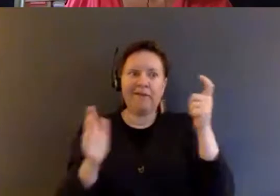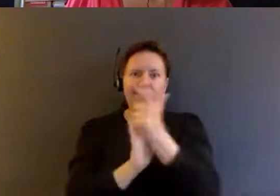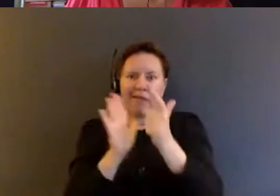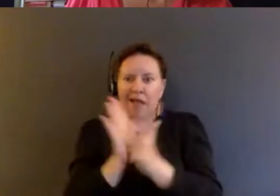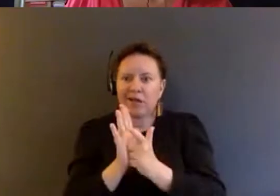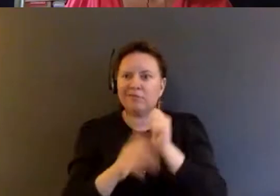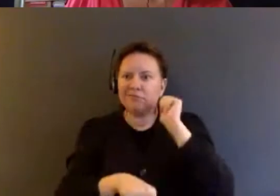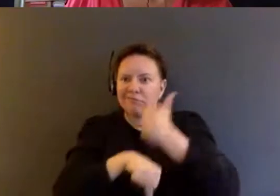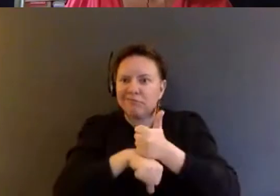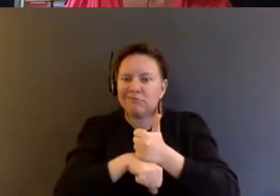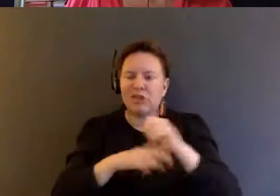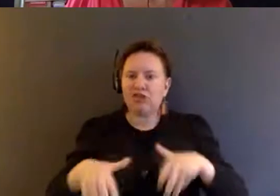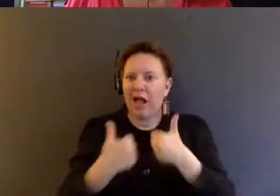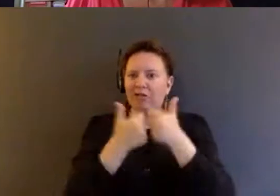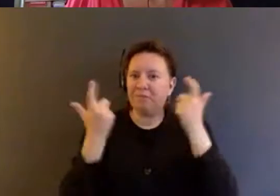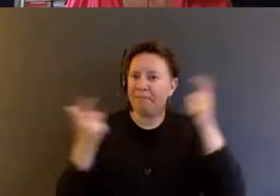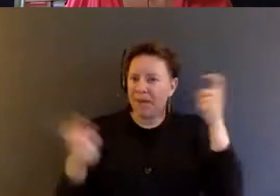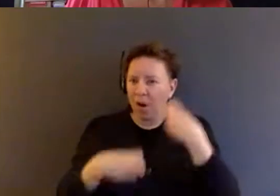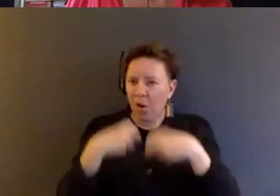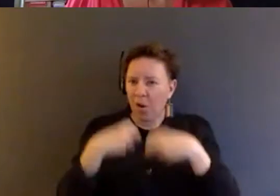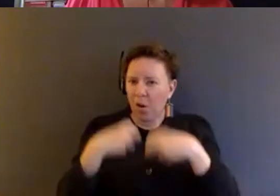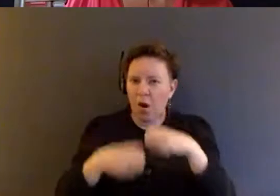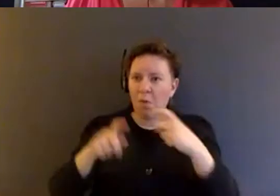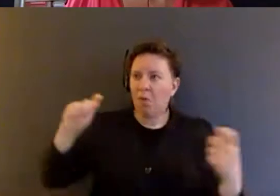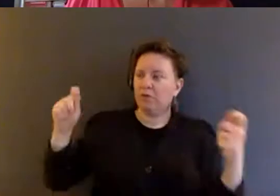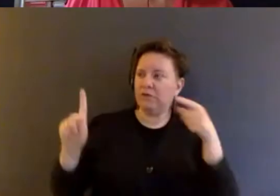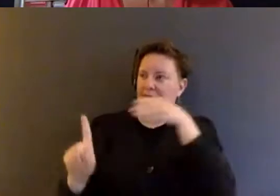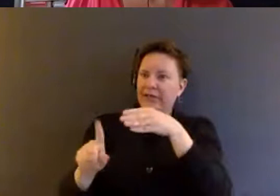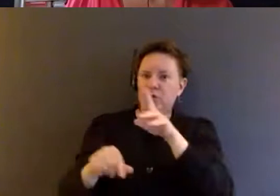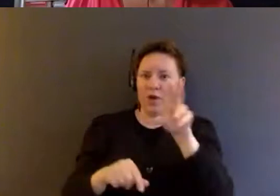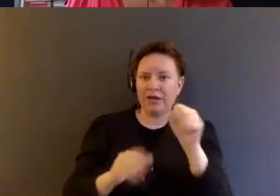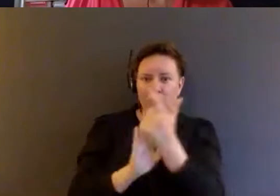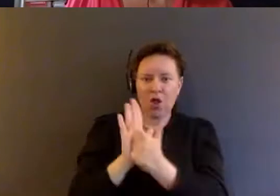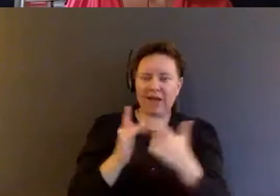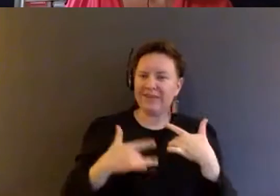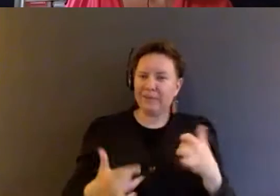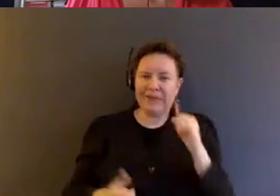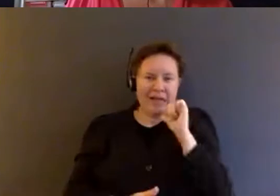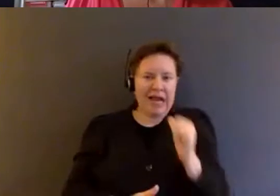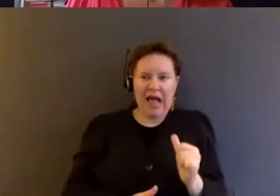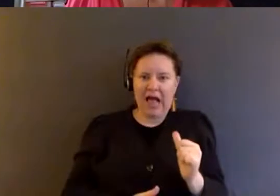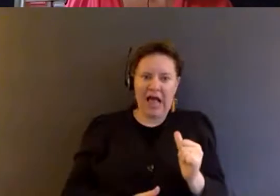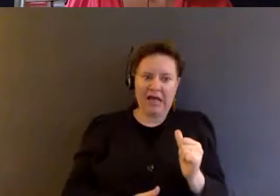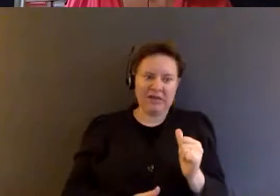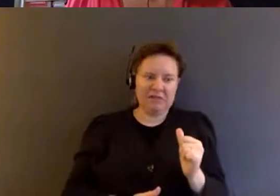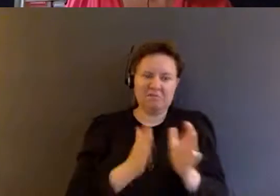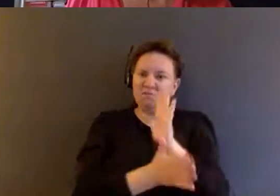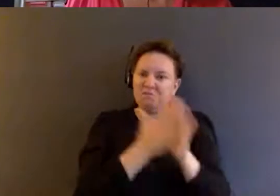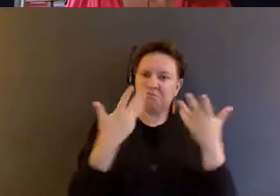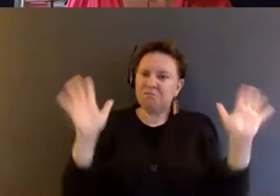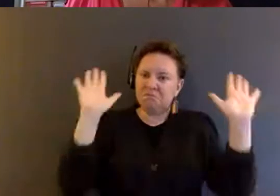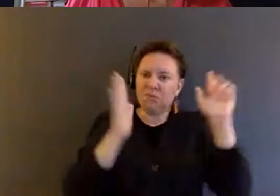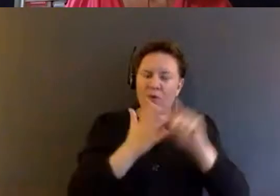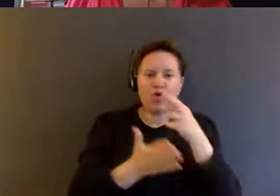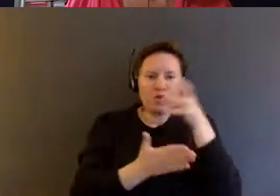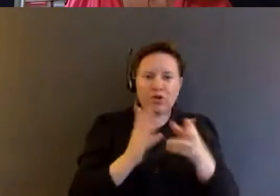challenges to big problems. And in US law, it's usually not shaken out with the results people want.